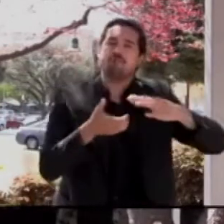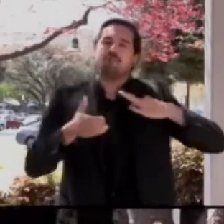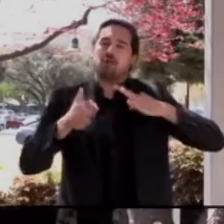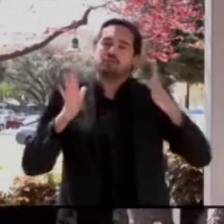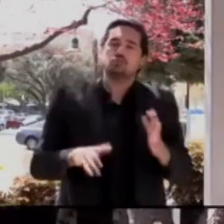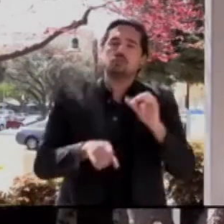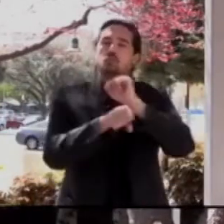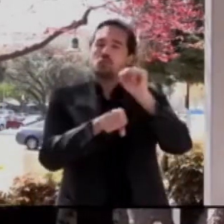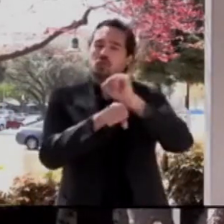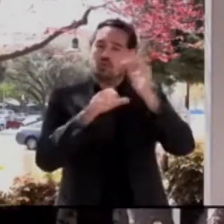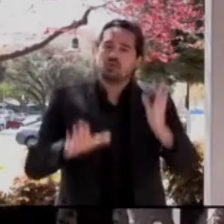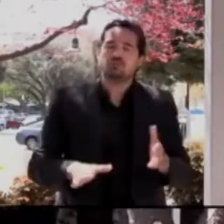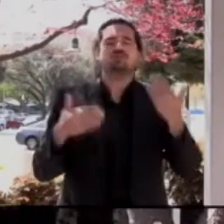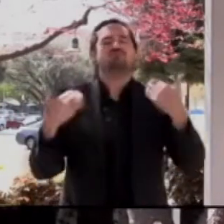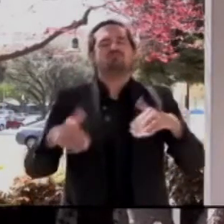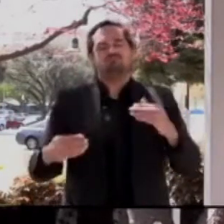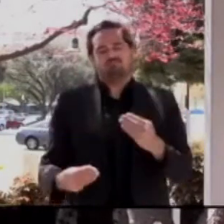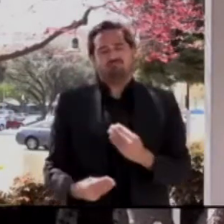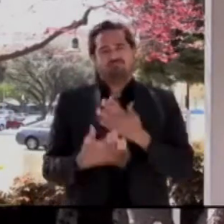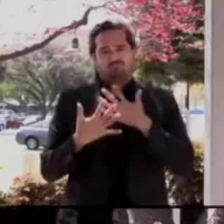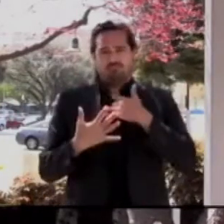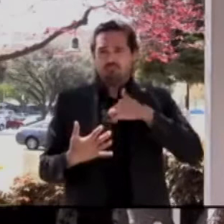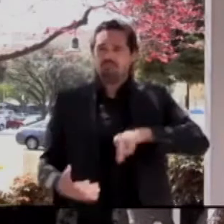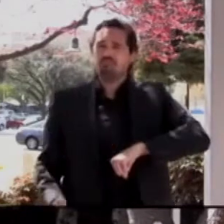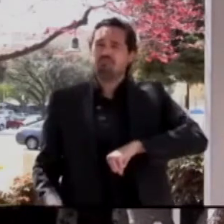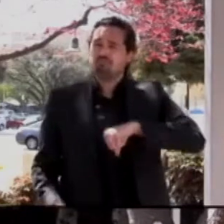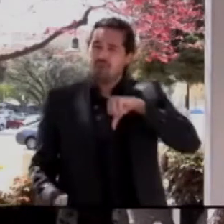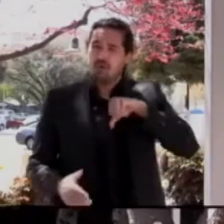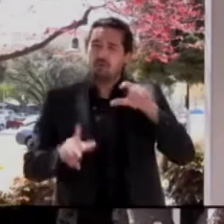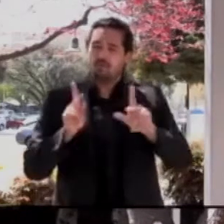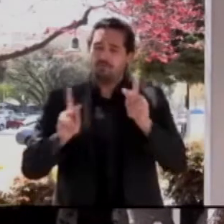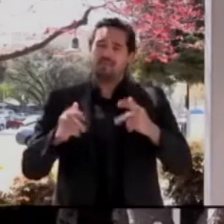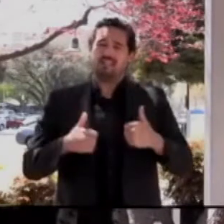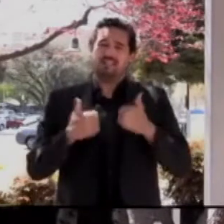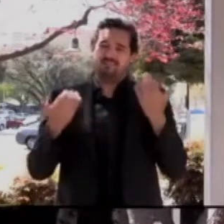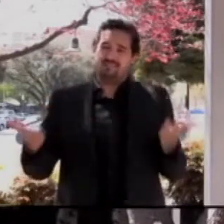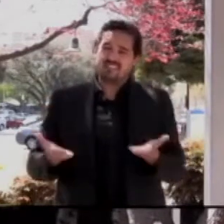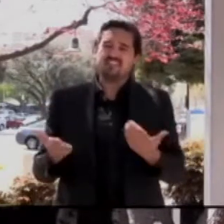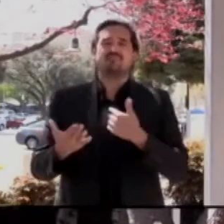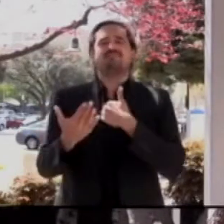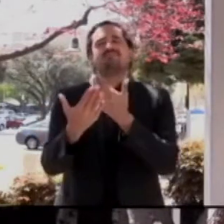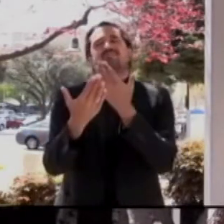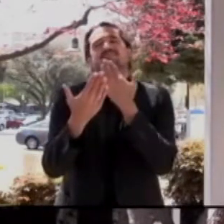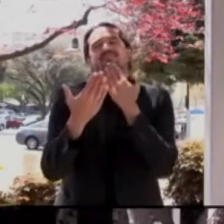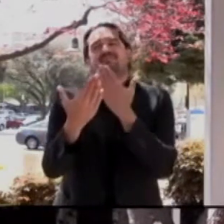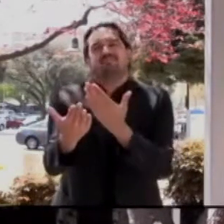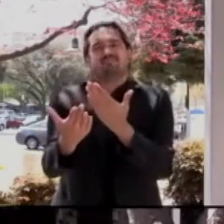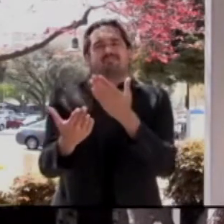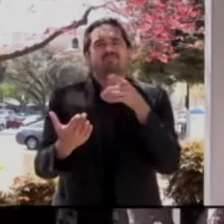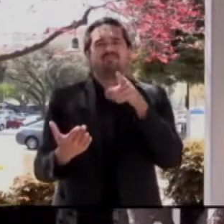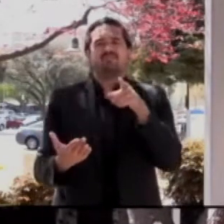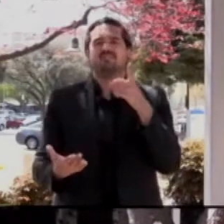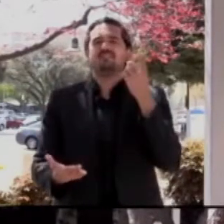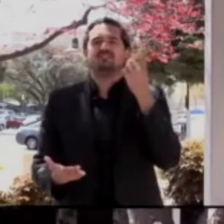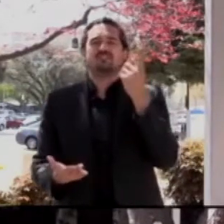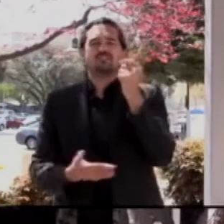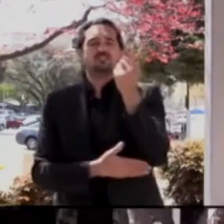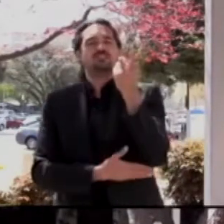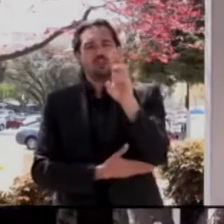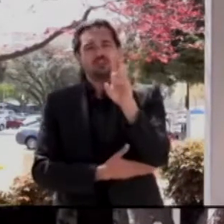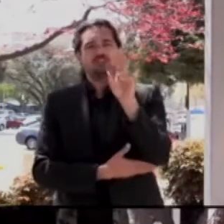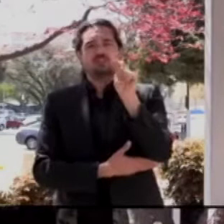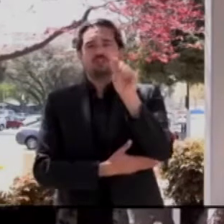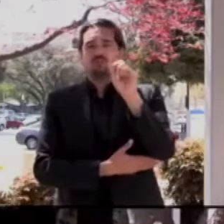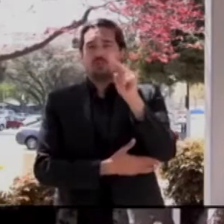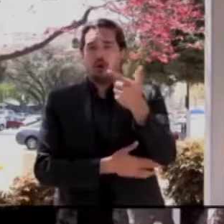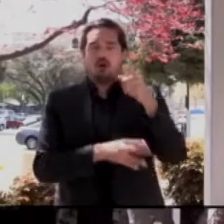able to beat back COVID-19. So I wanted to say a very special thank you, Dr. Tong, to you. She hasn't slept in a very long time and still has